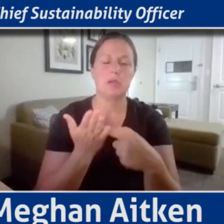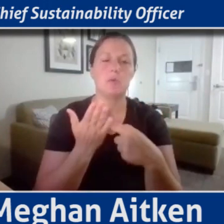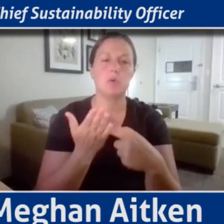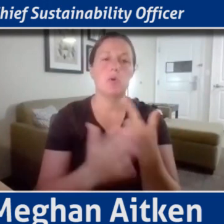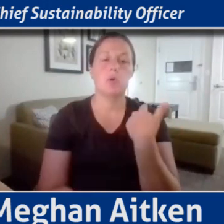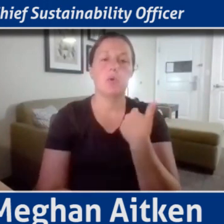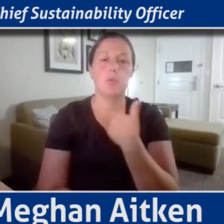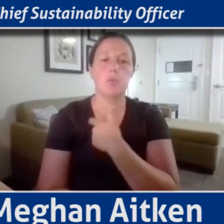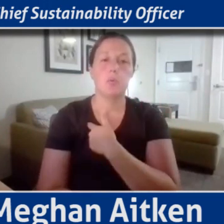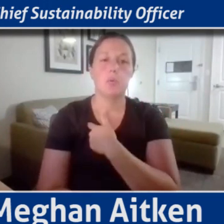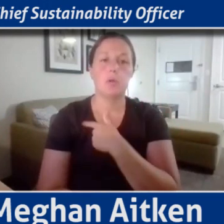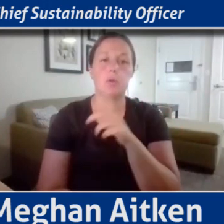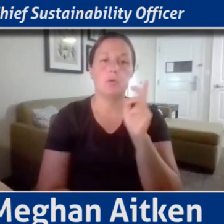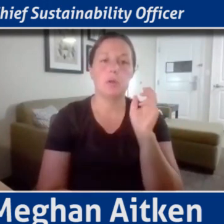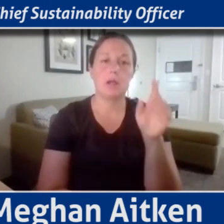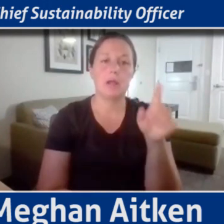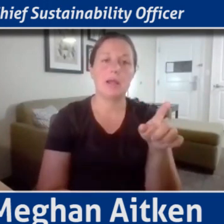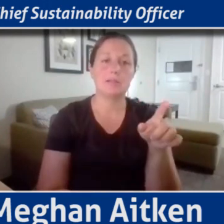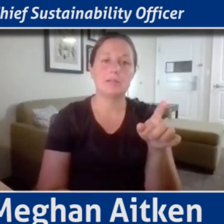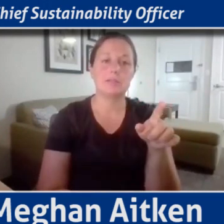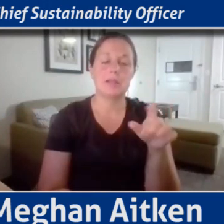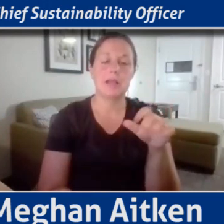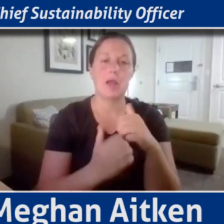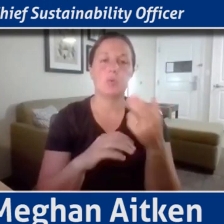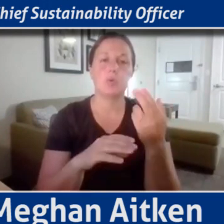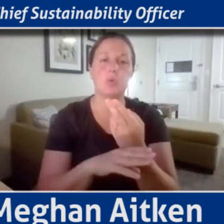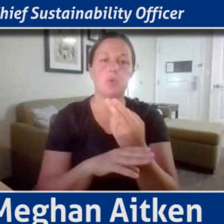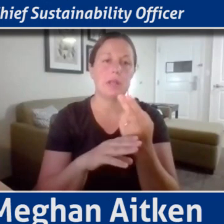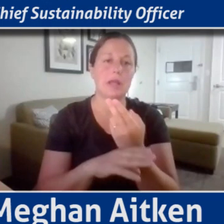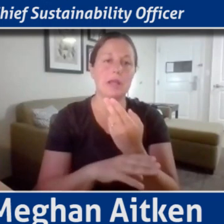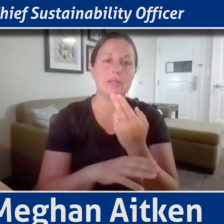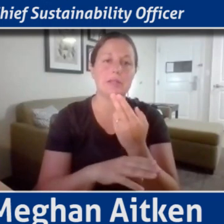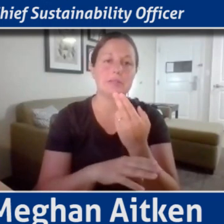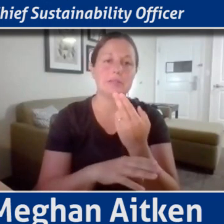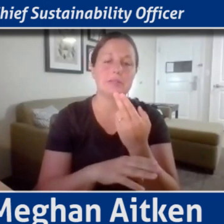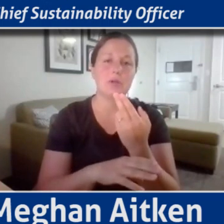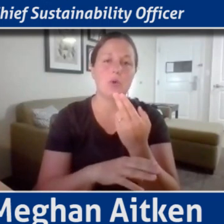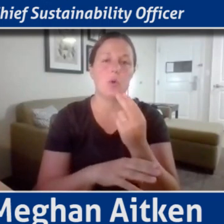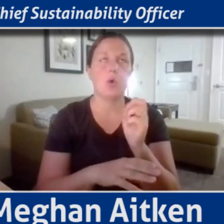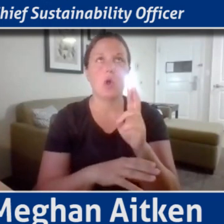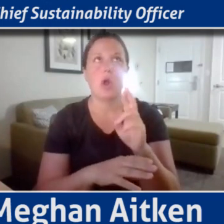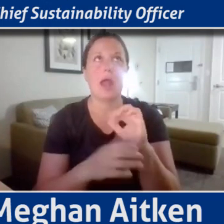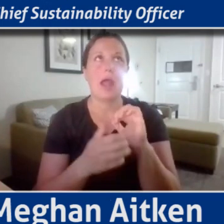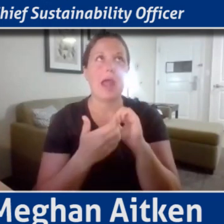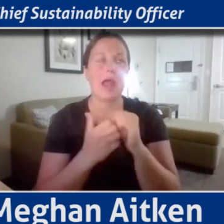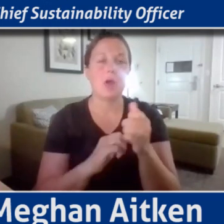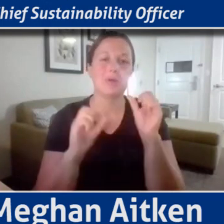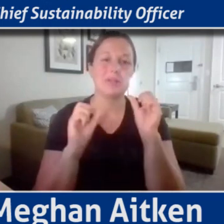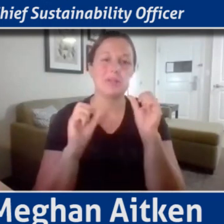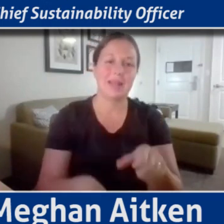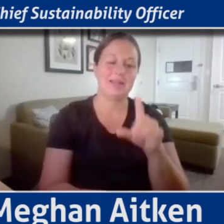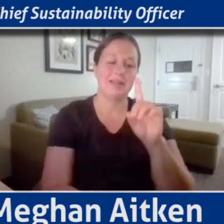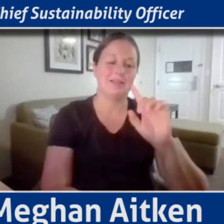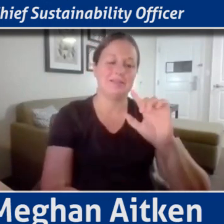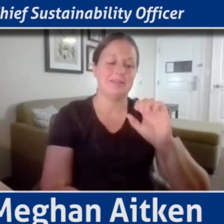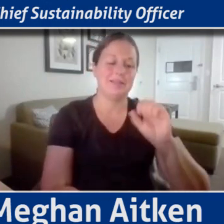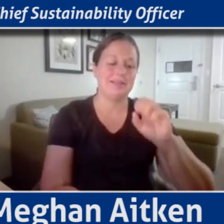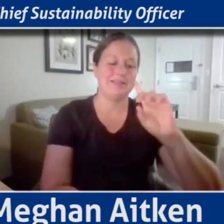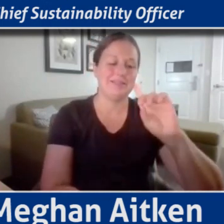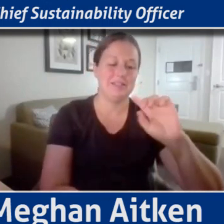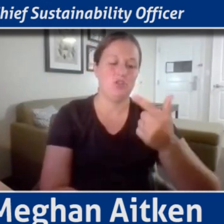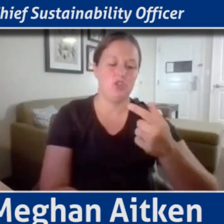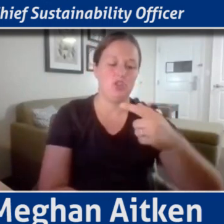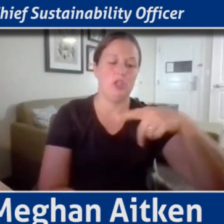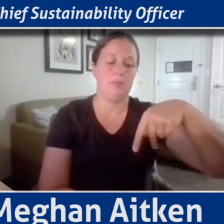how could you utilize the SDGs to further your work? Or how can the SDG PGH, as it's been dubbed,